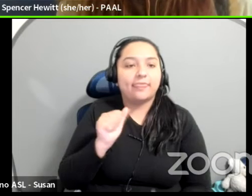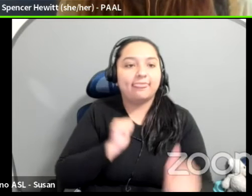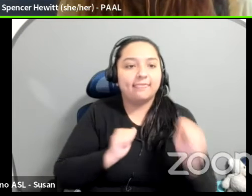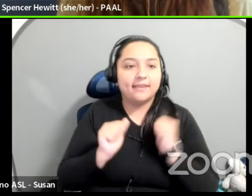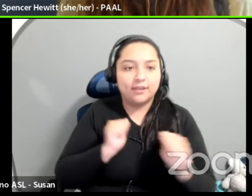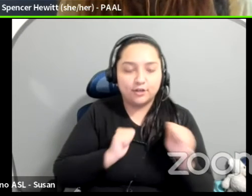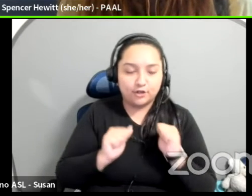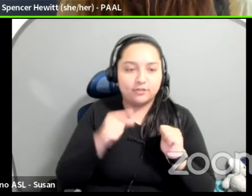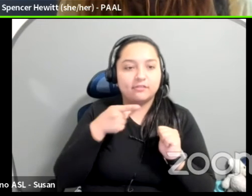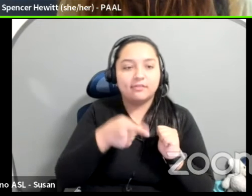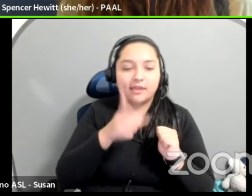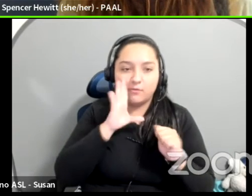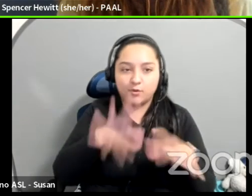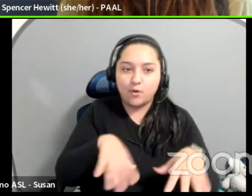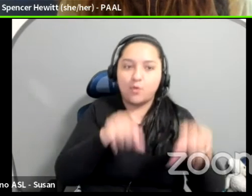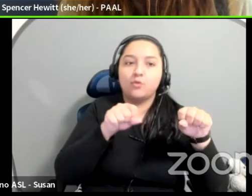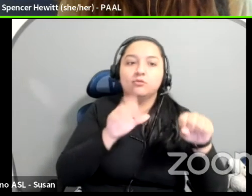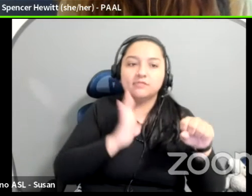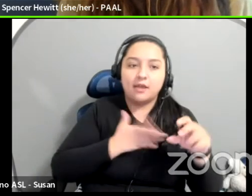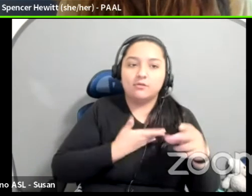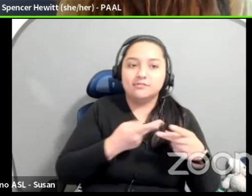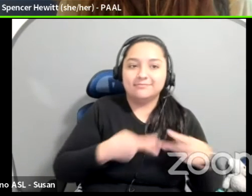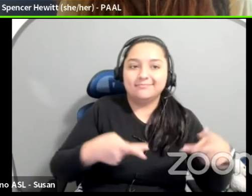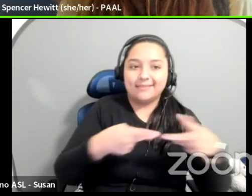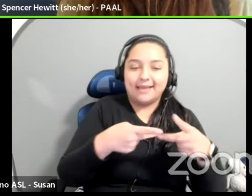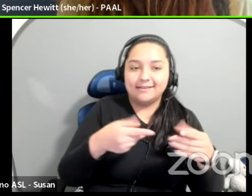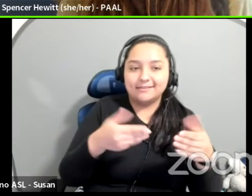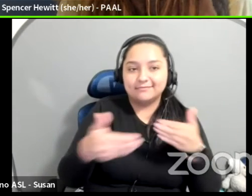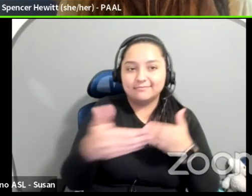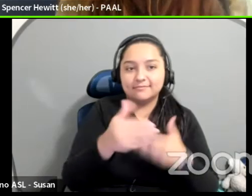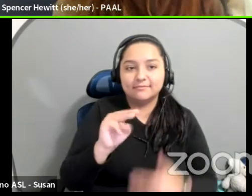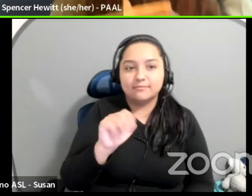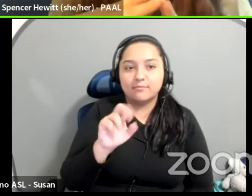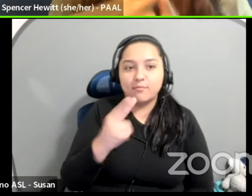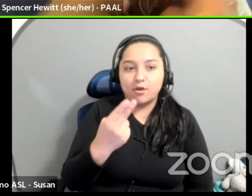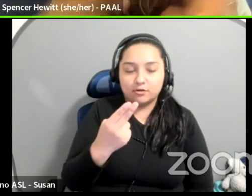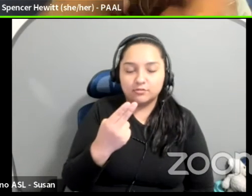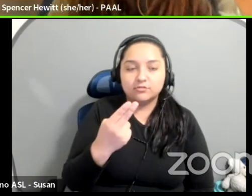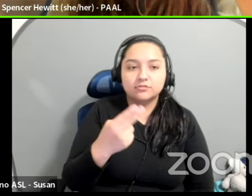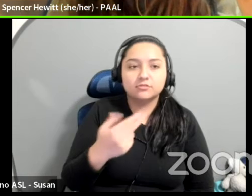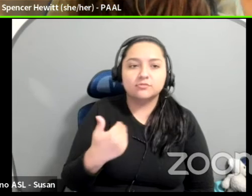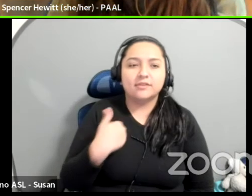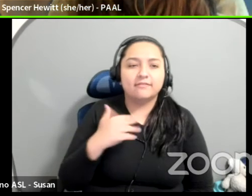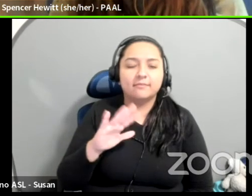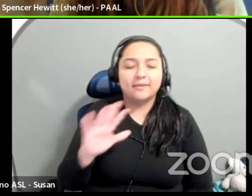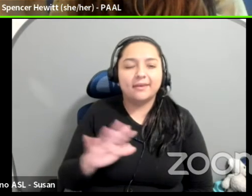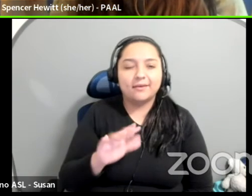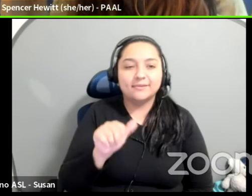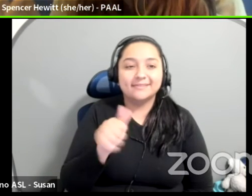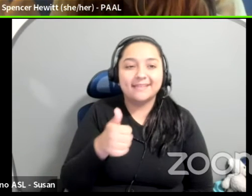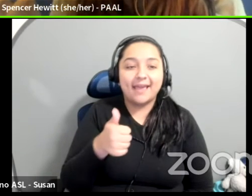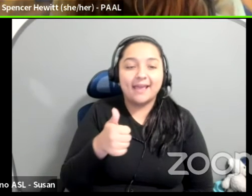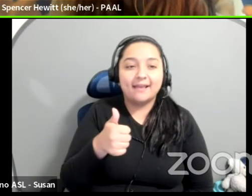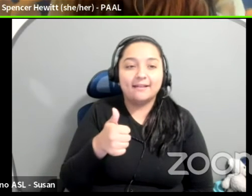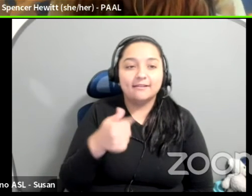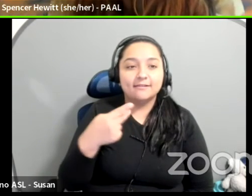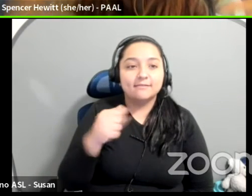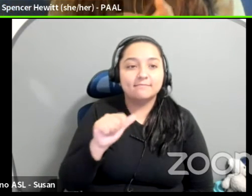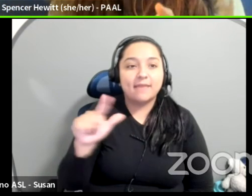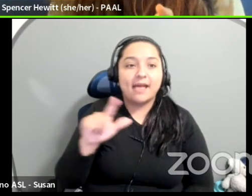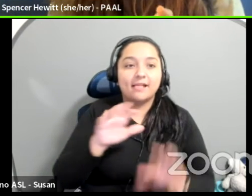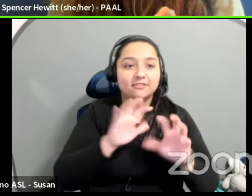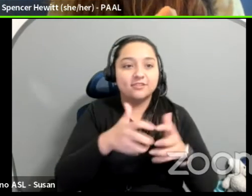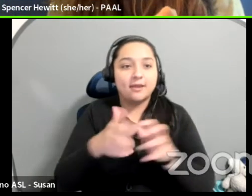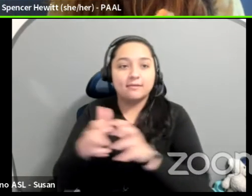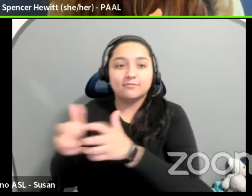space in March for the New York cohort. And we're working on, we have about 10 PAL chapters around the country. And we're